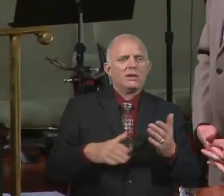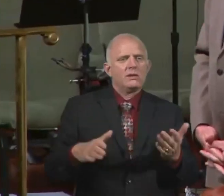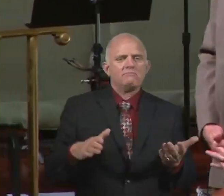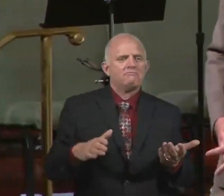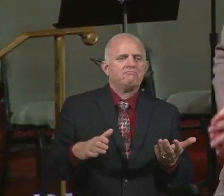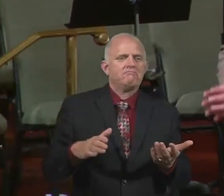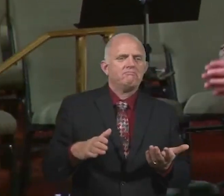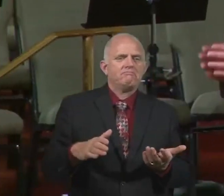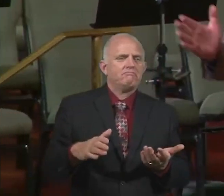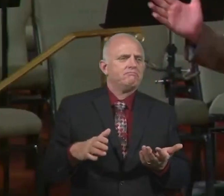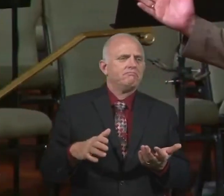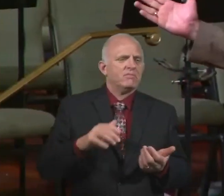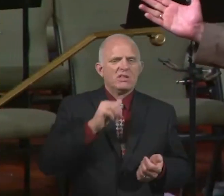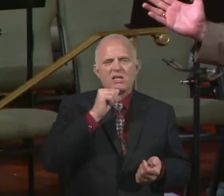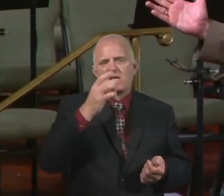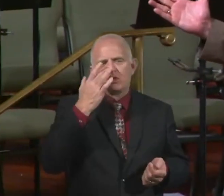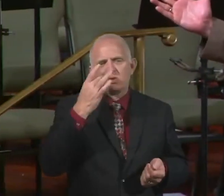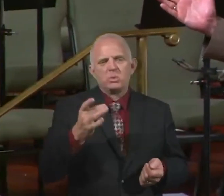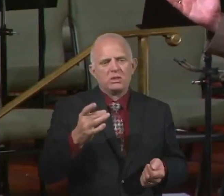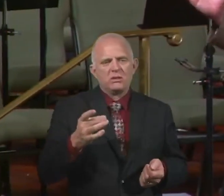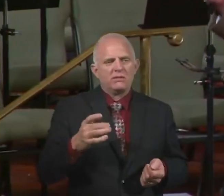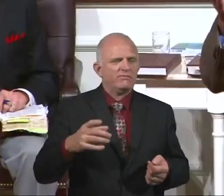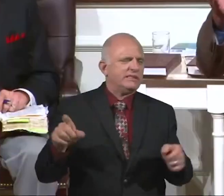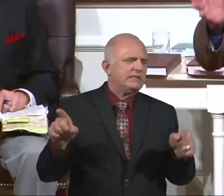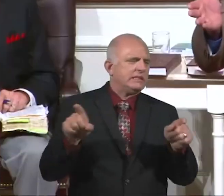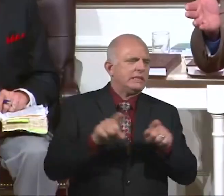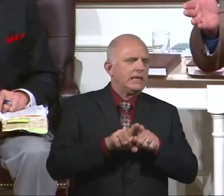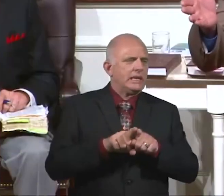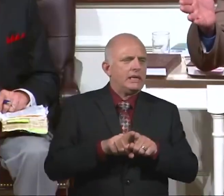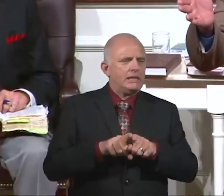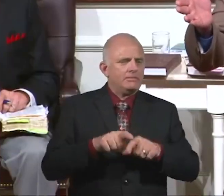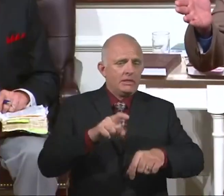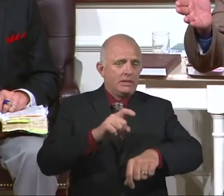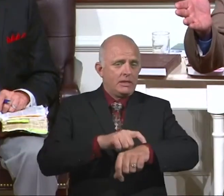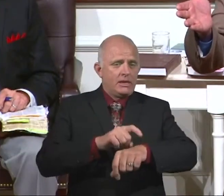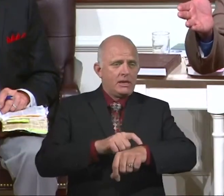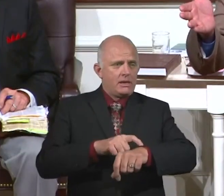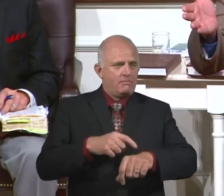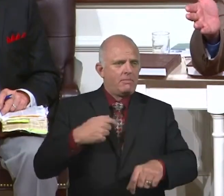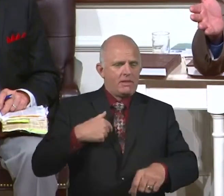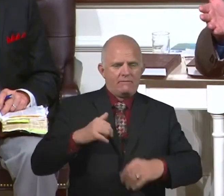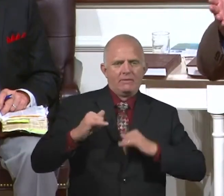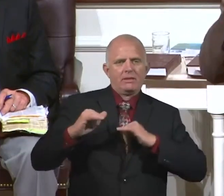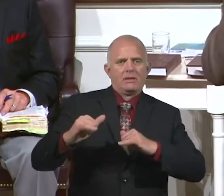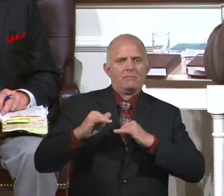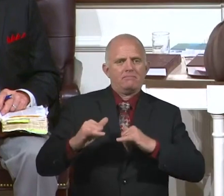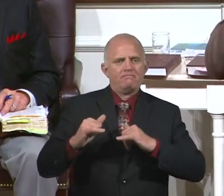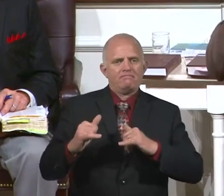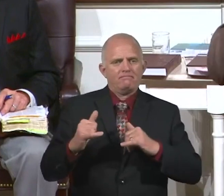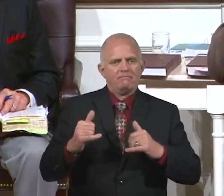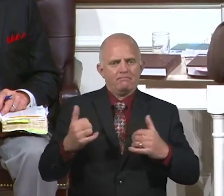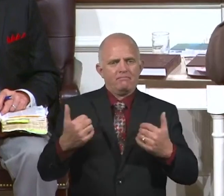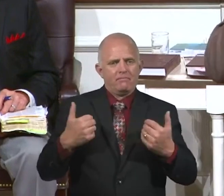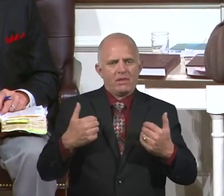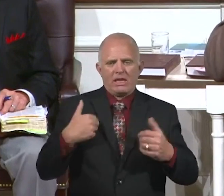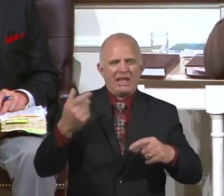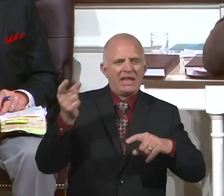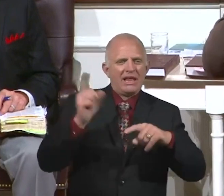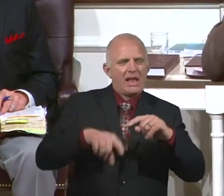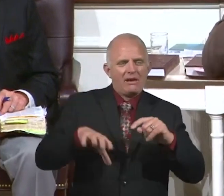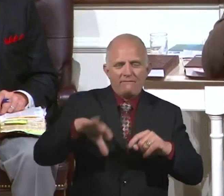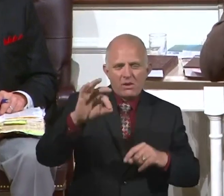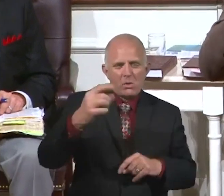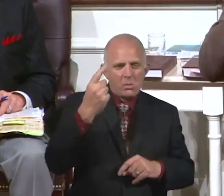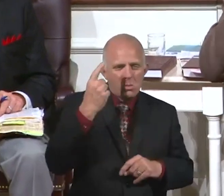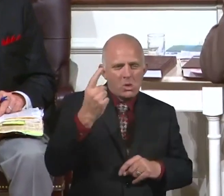You got the same 168 hours I got in my week and when you have the same, I have the same as you. Can we not find an hour where we